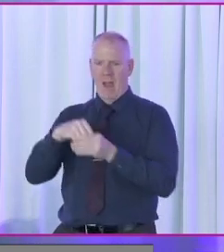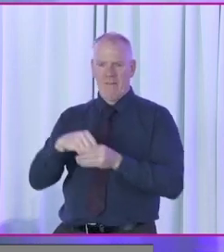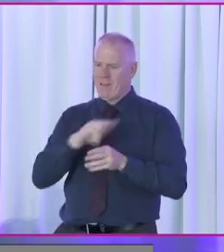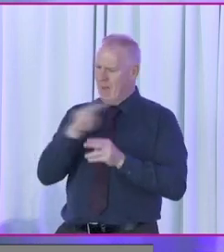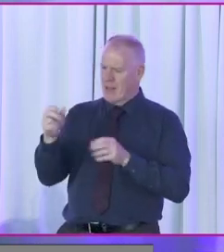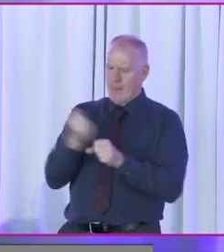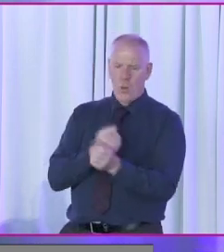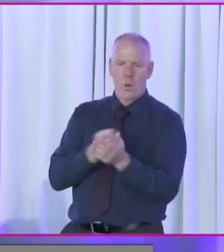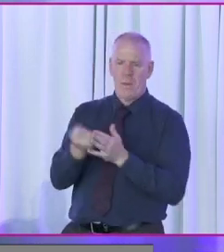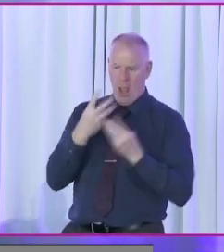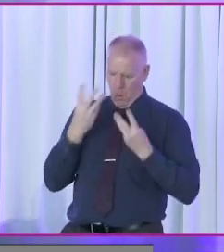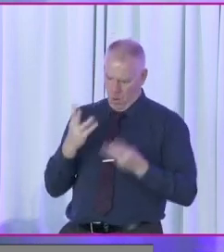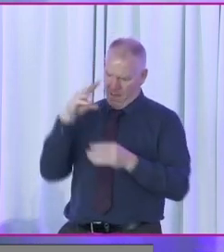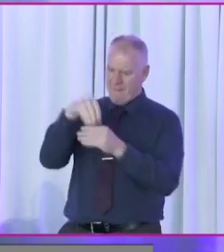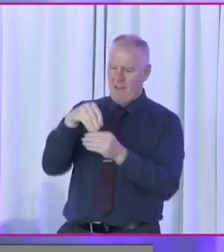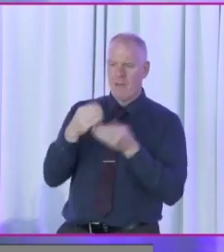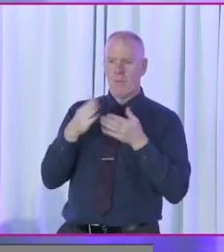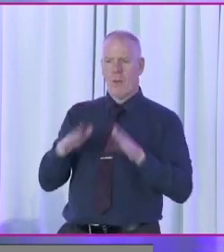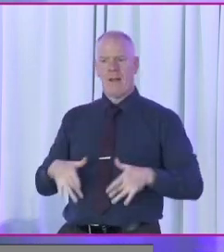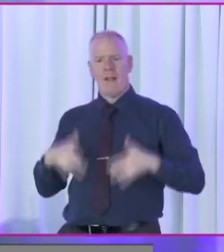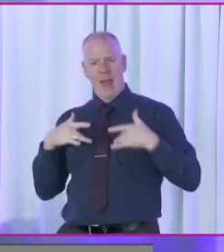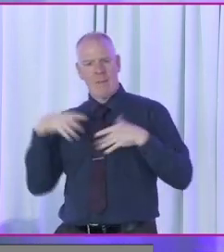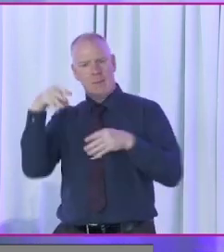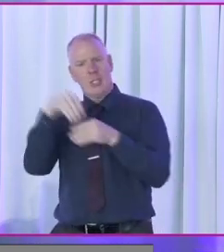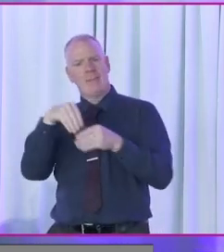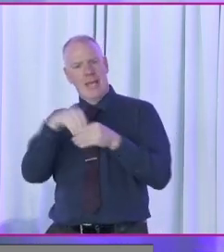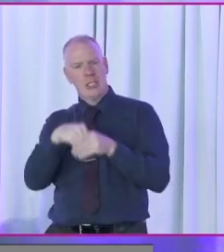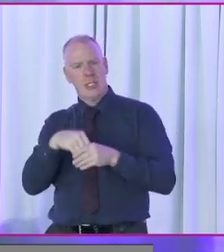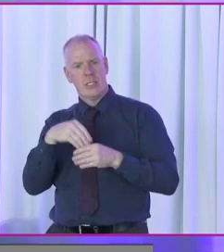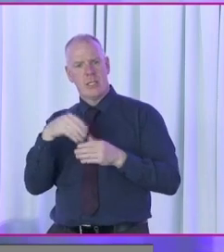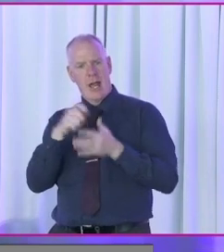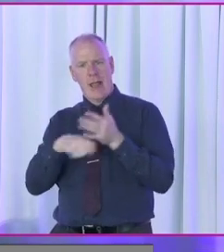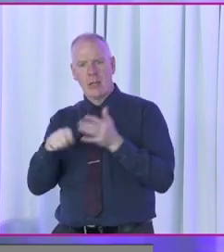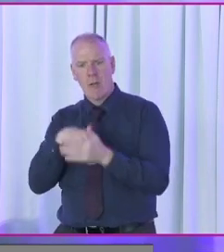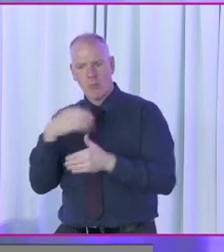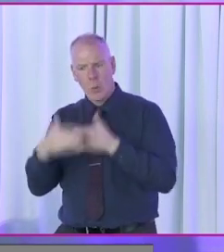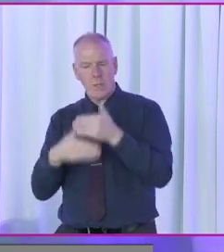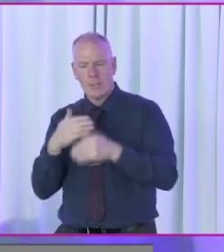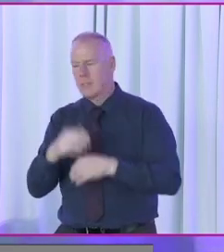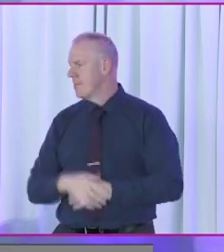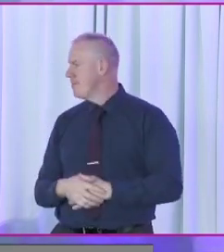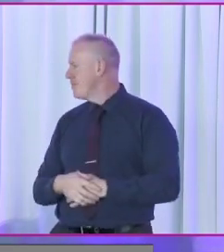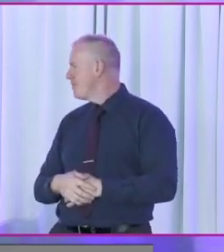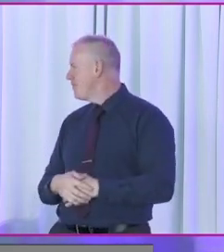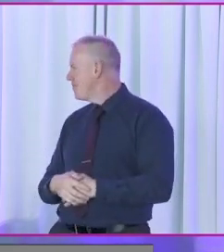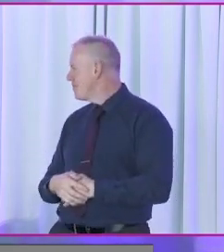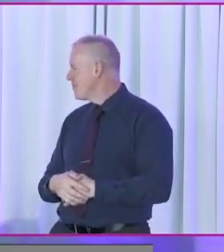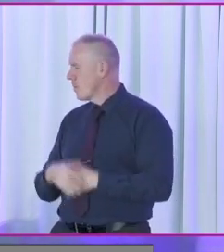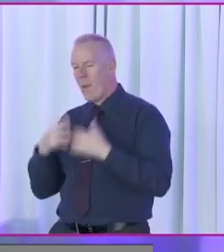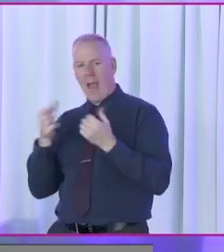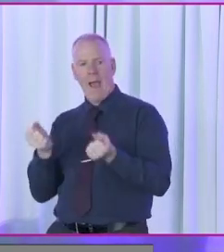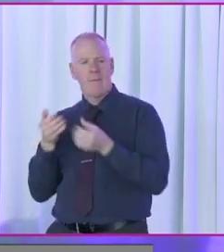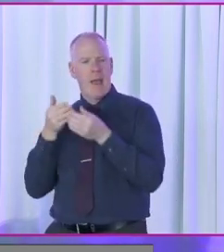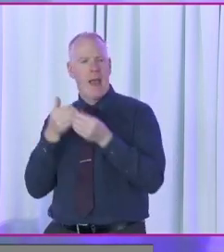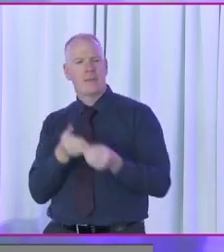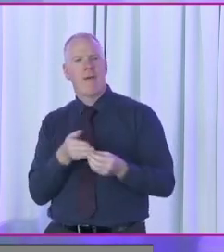in public life and participating in electoral processes. So we had our, we have our head of